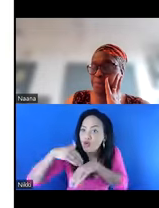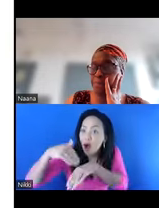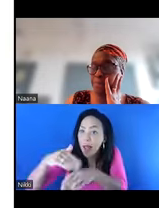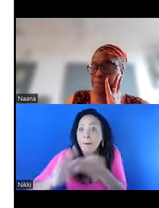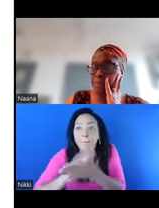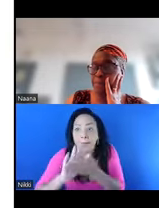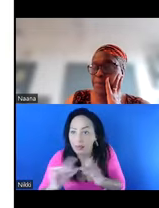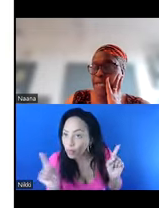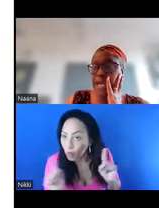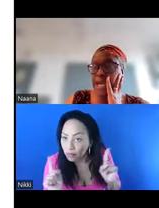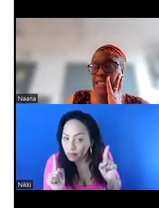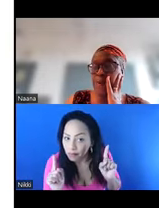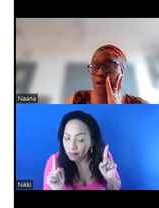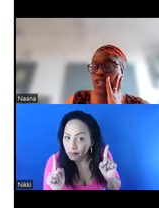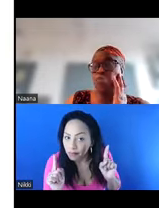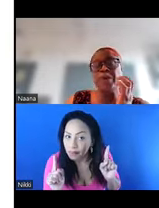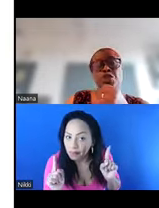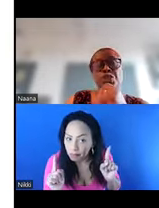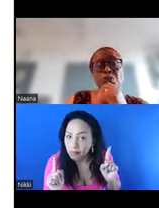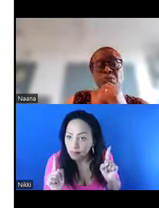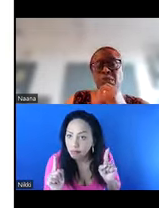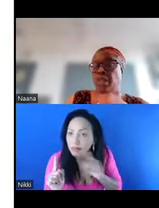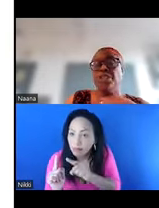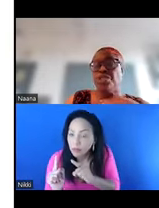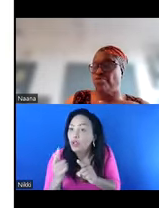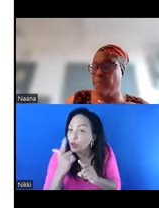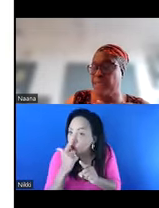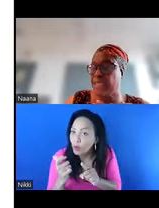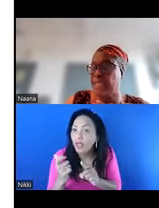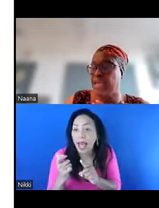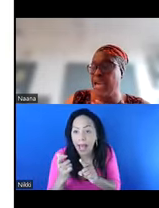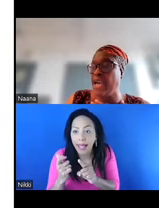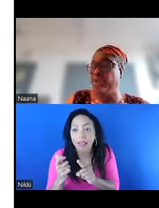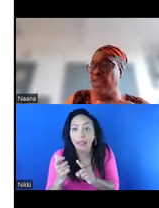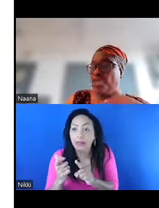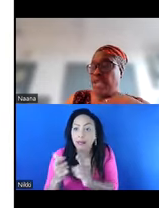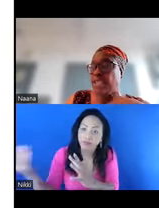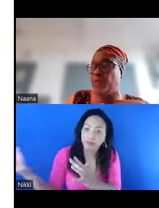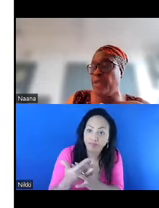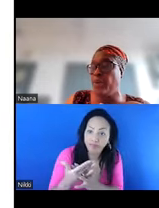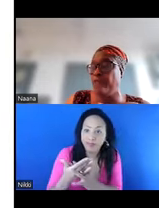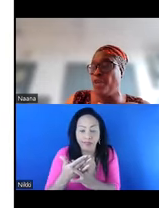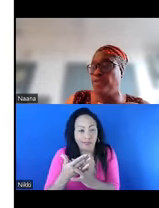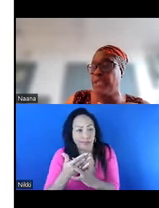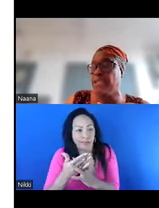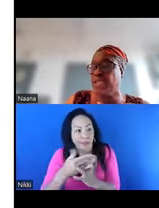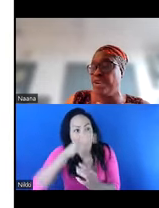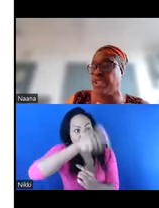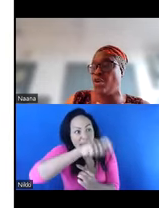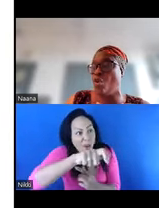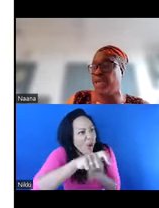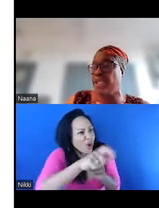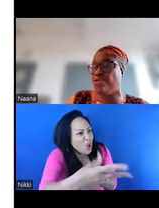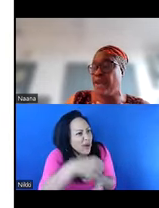it has powers to pursue, disrupt, and bring to justice people involved in